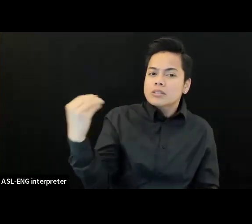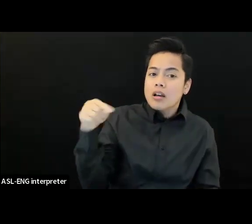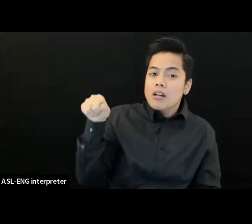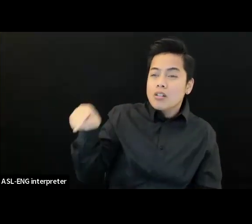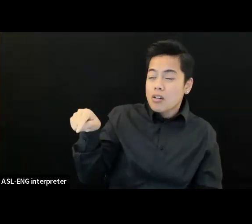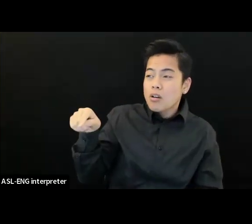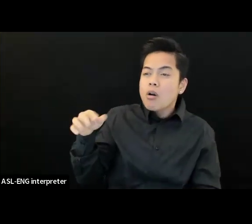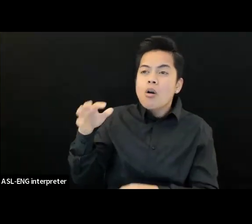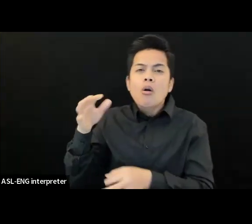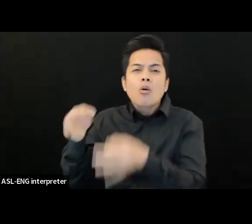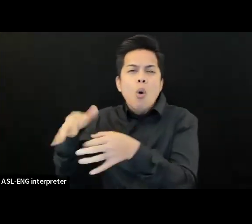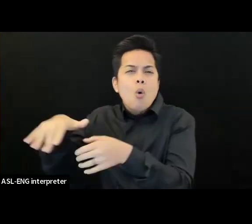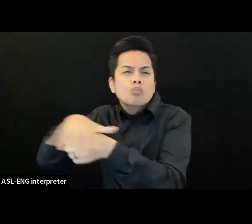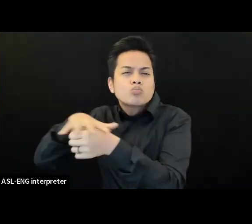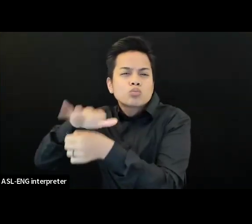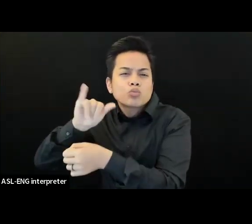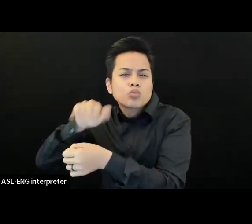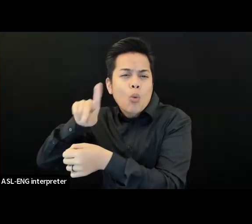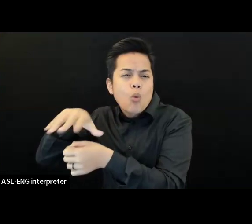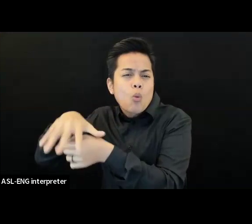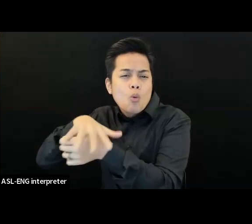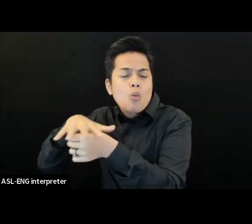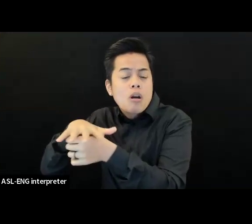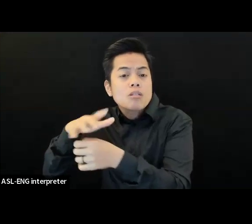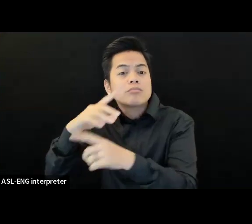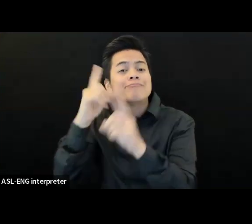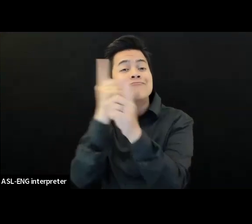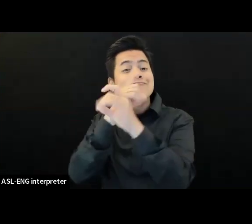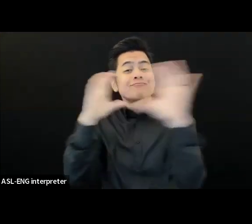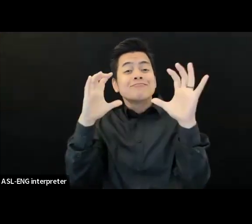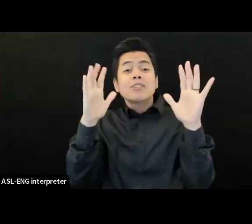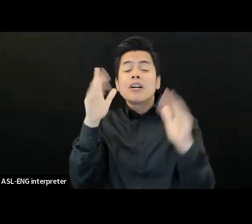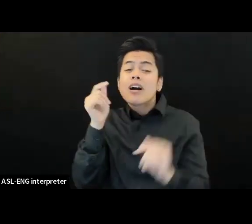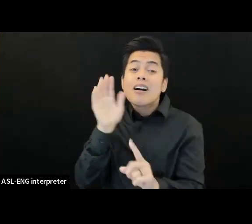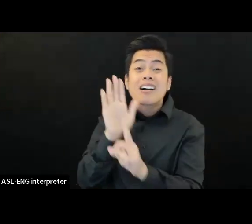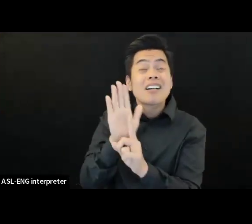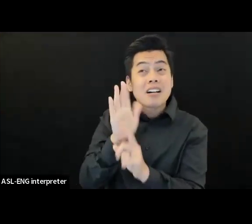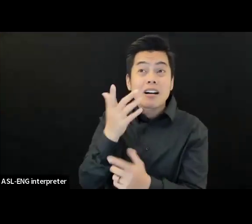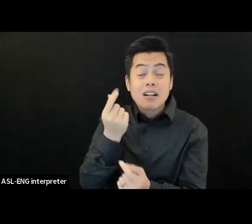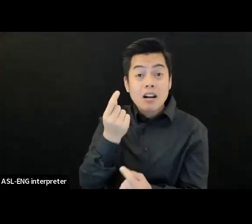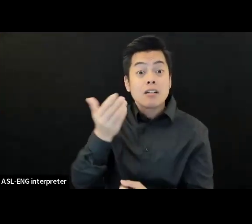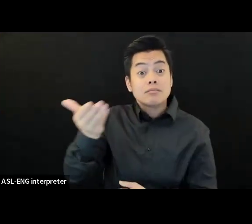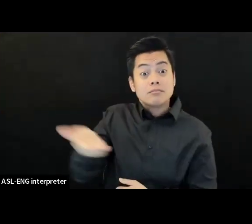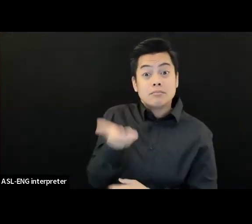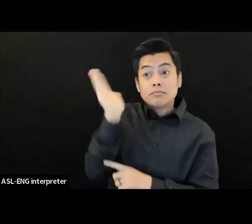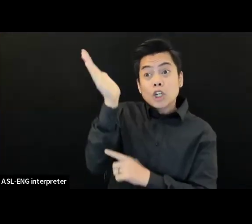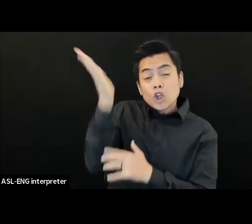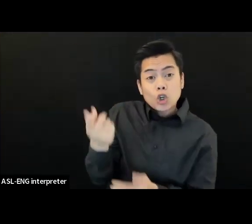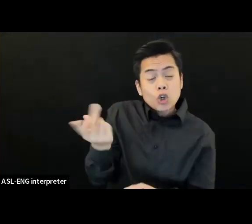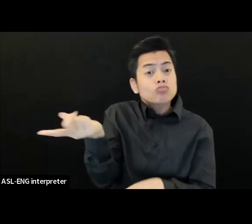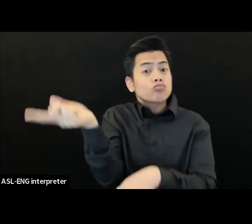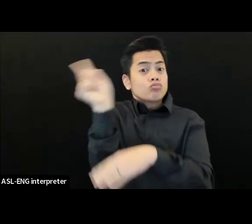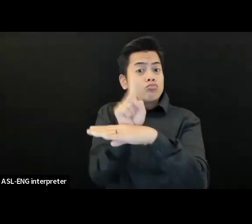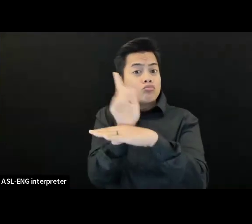film screening or a speaker series or something. Of course, we know that every body is going to be different. So we will not be having